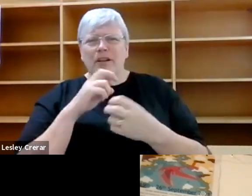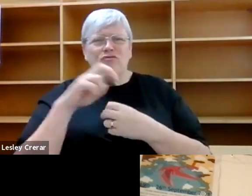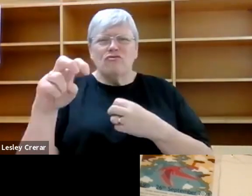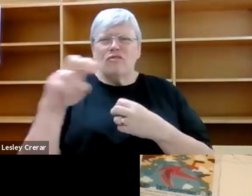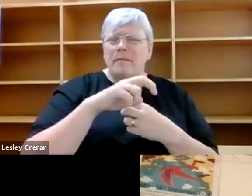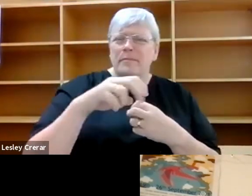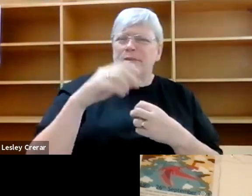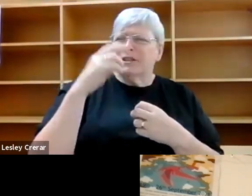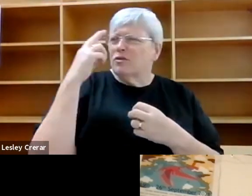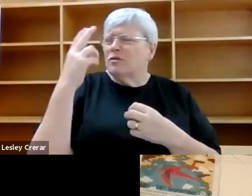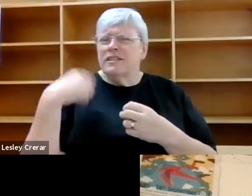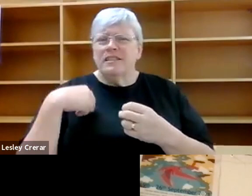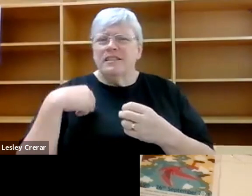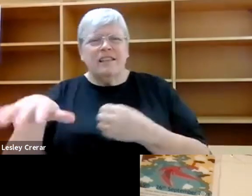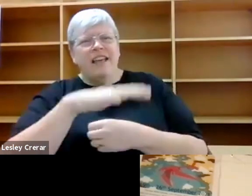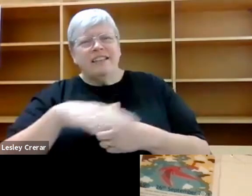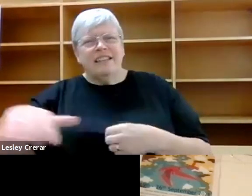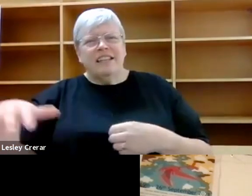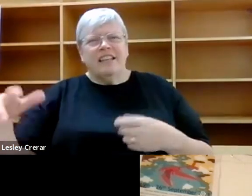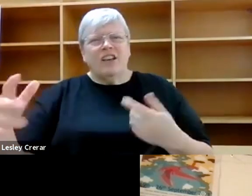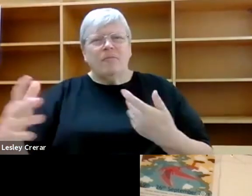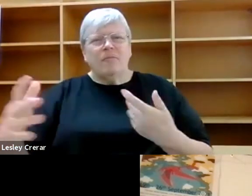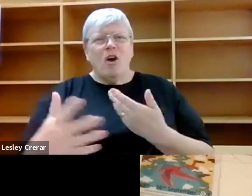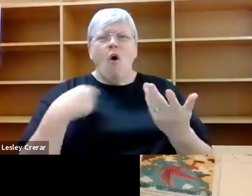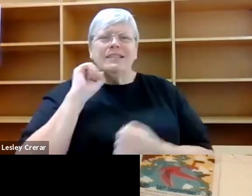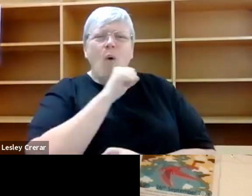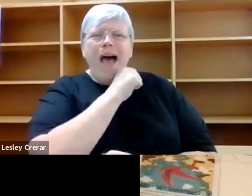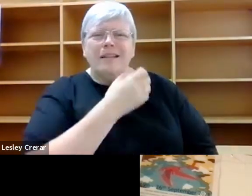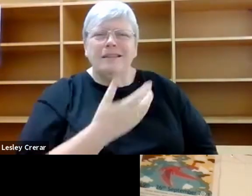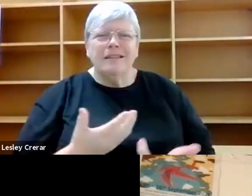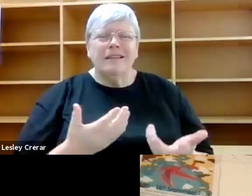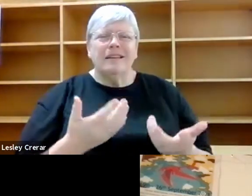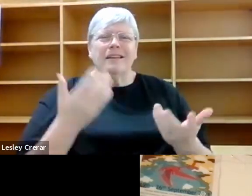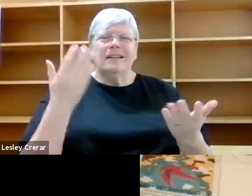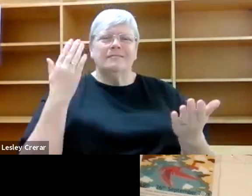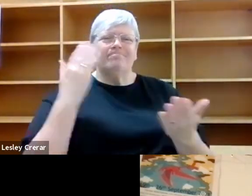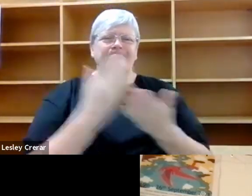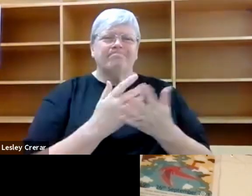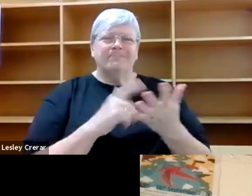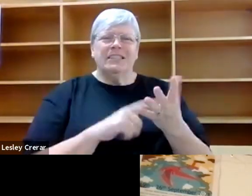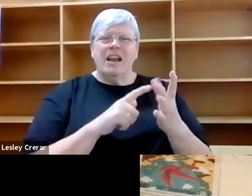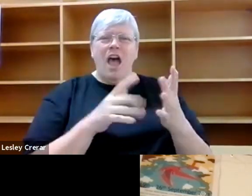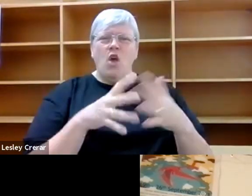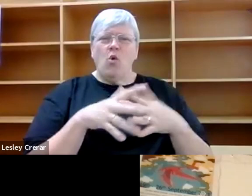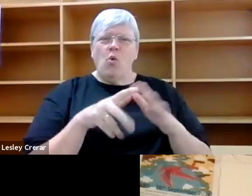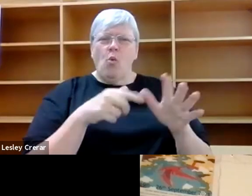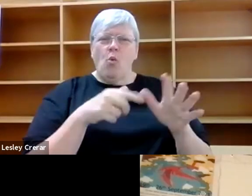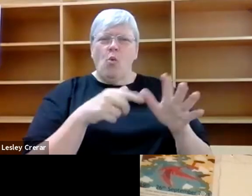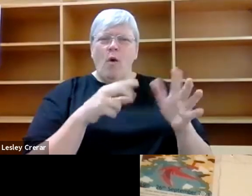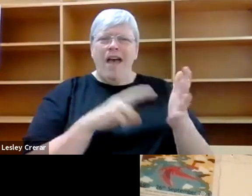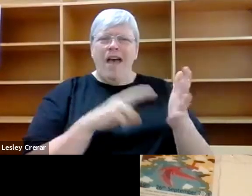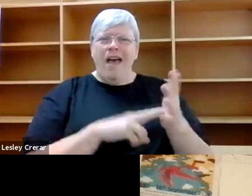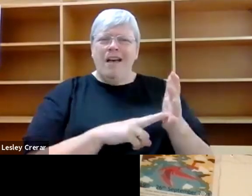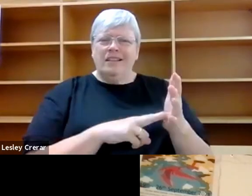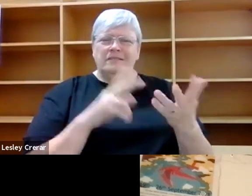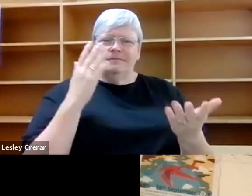herself in the landscape of Taiwan. And I, although I cannot always walk very far, I'm a huge fan of being outside and